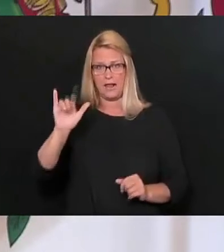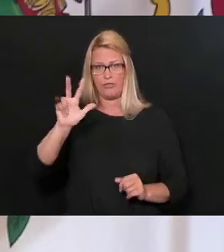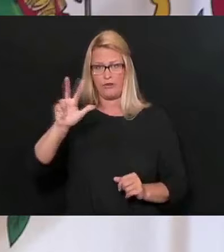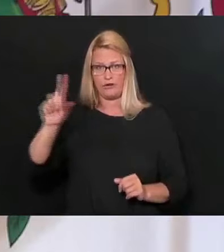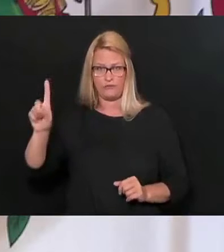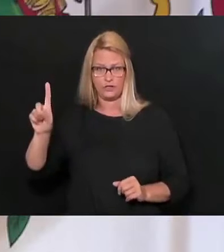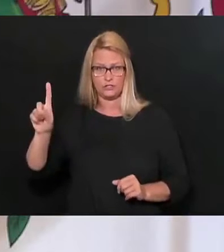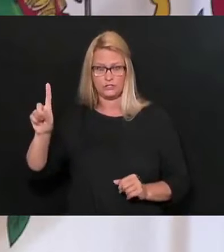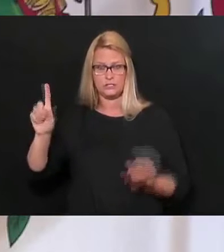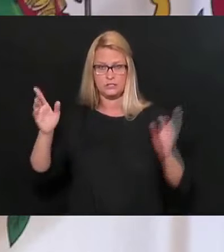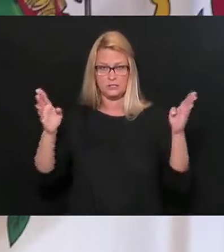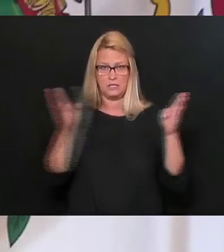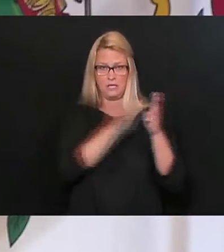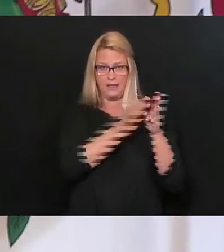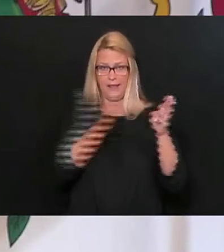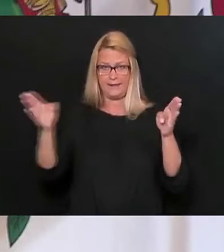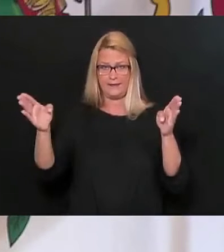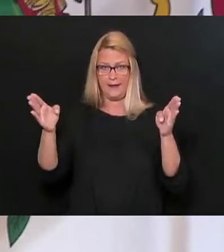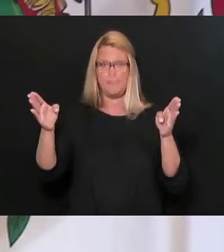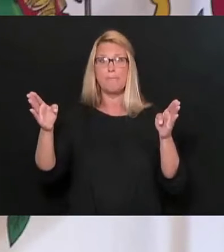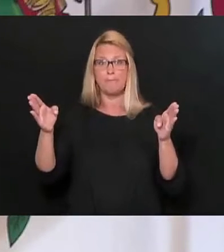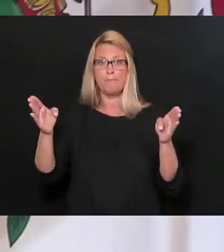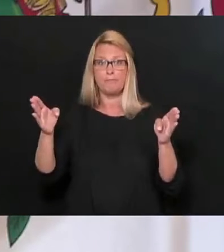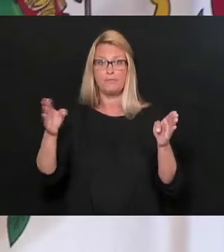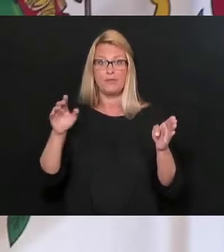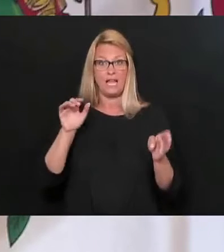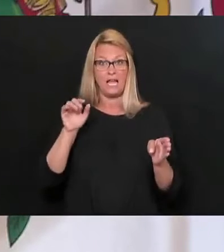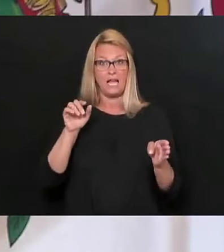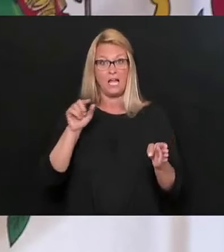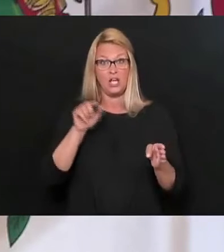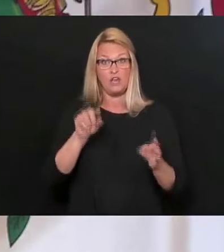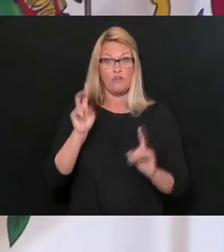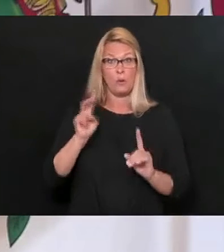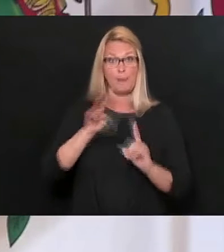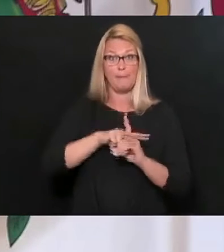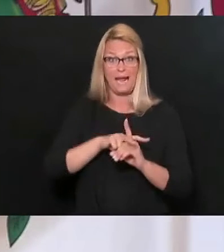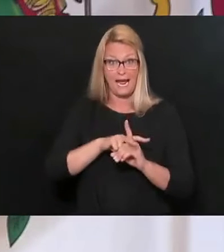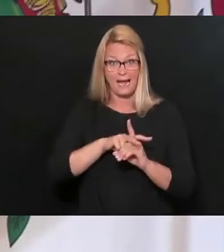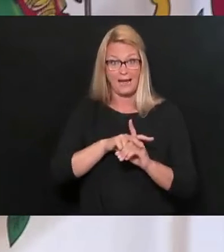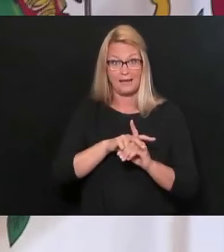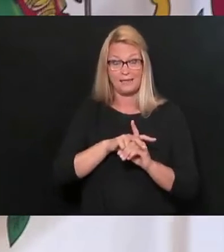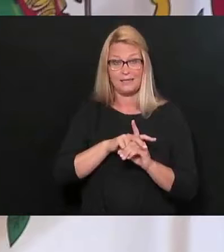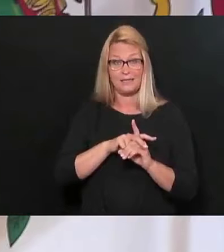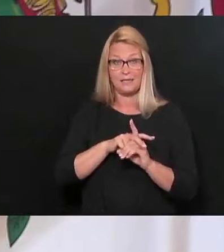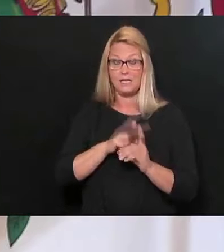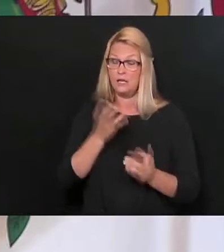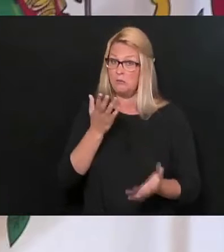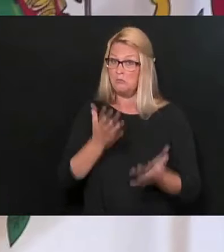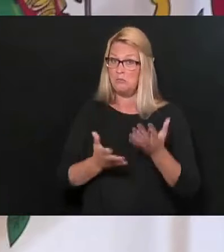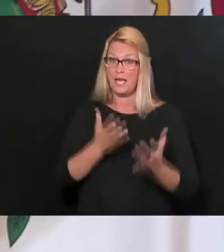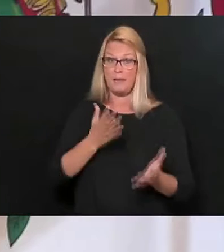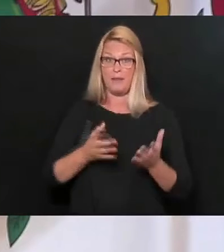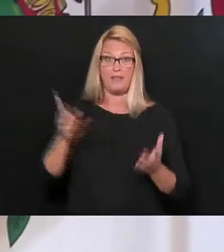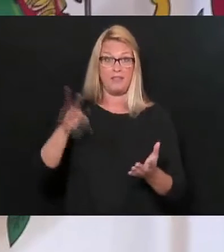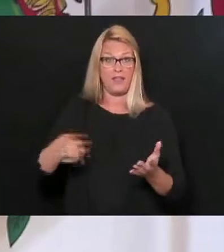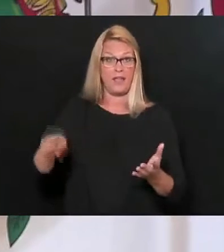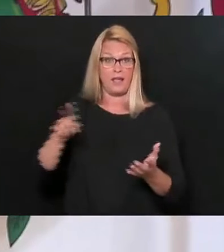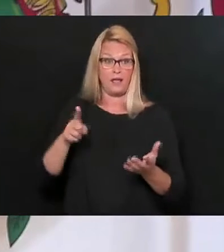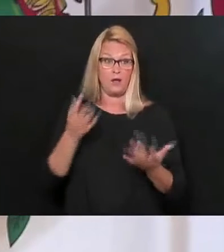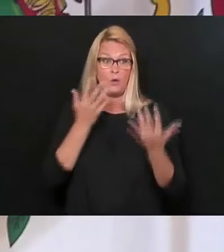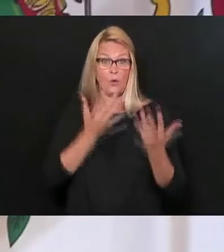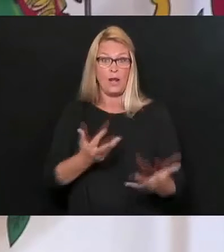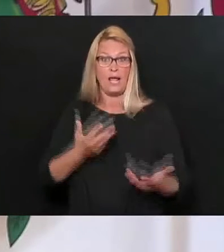July 31st, if you will absolutely apply, you know, it may very well be that that lingering